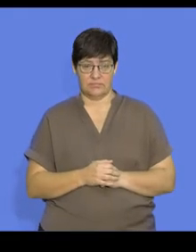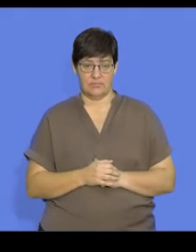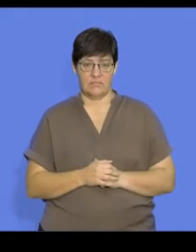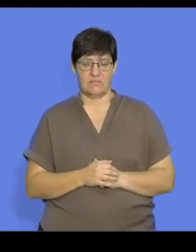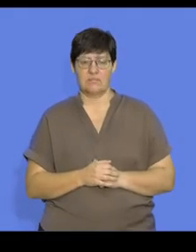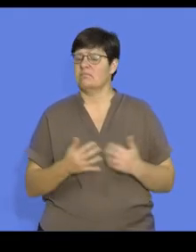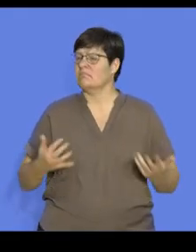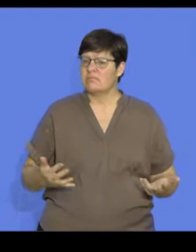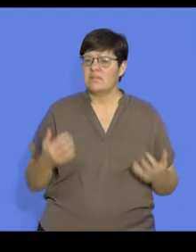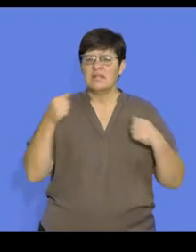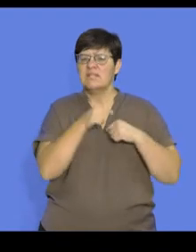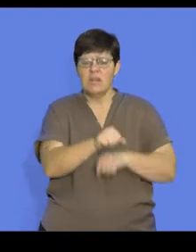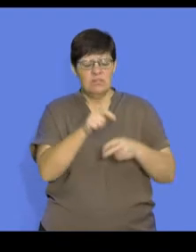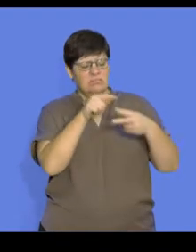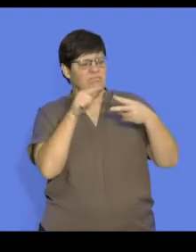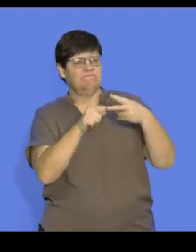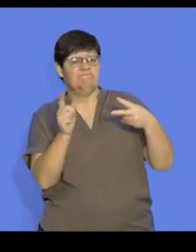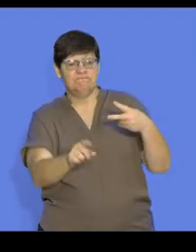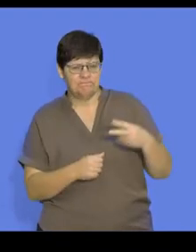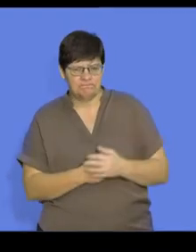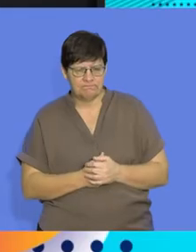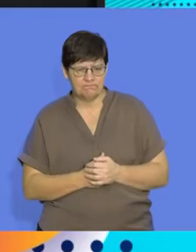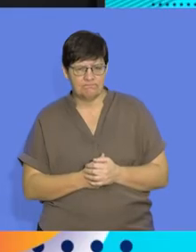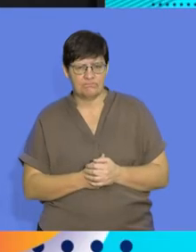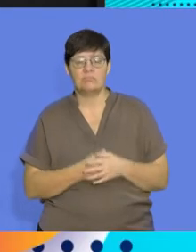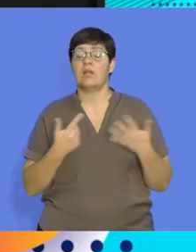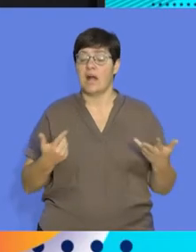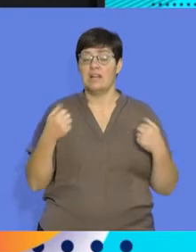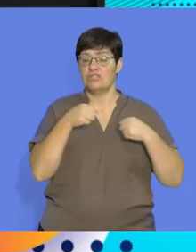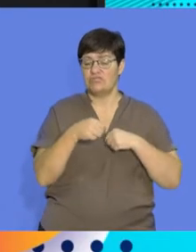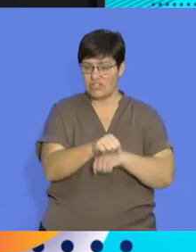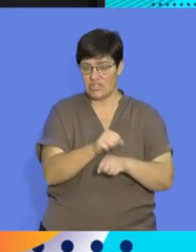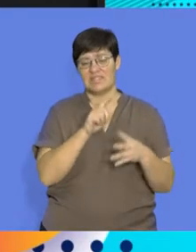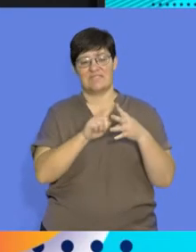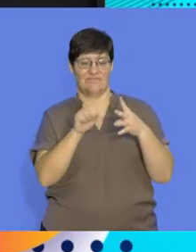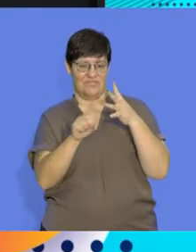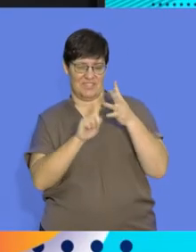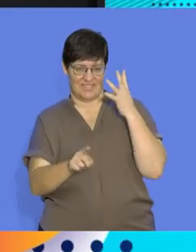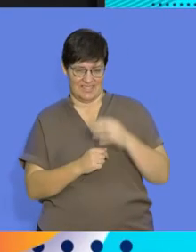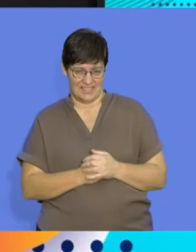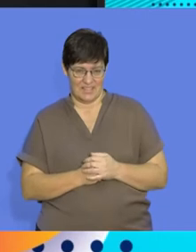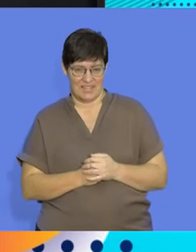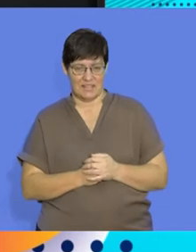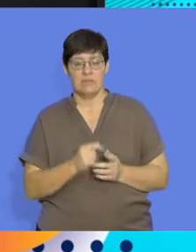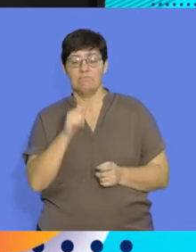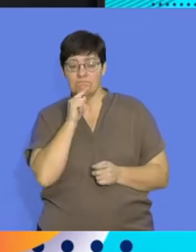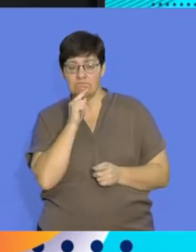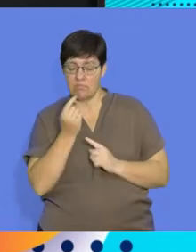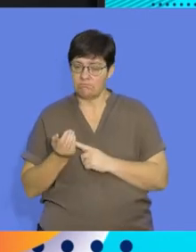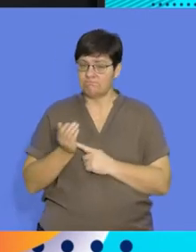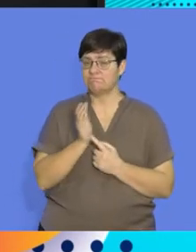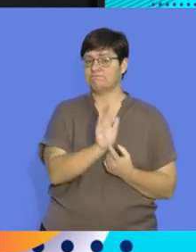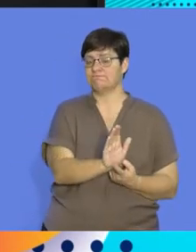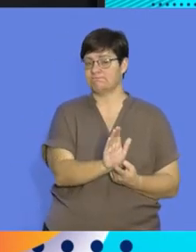What is it that these strategies talk to? Essentially, these are different strategies that essentially play out or display